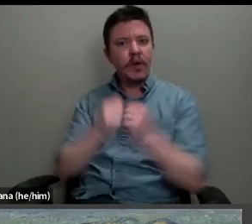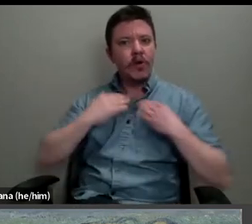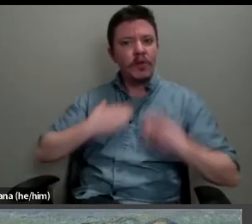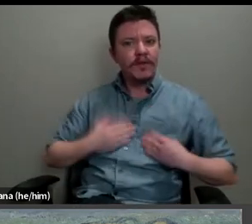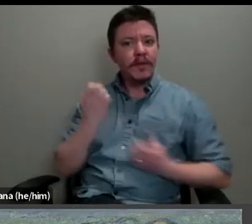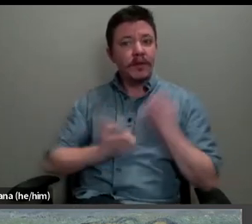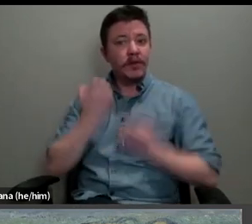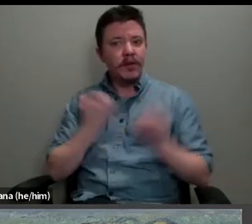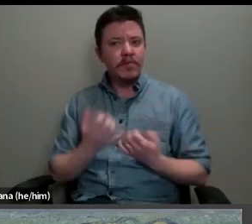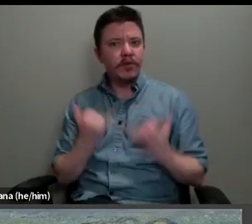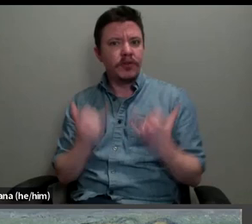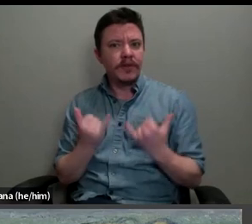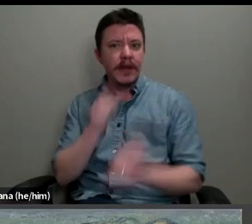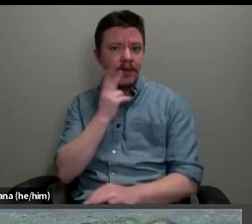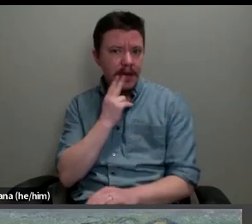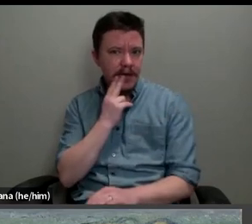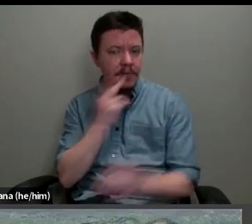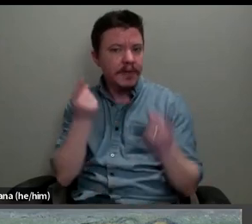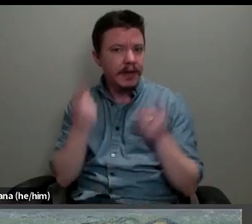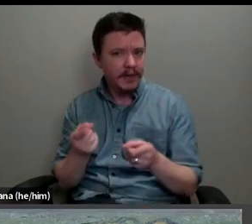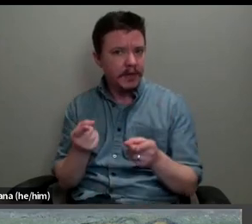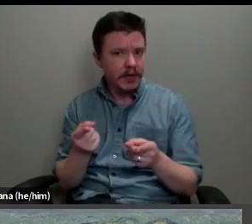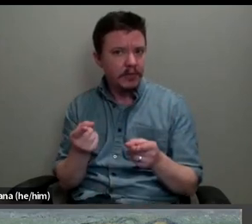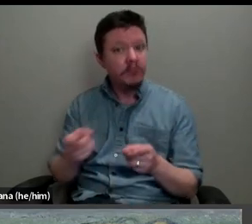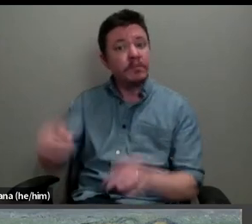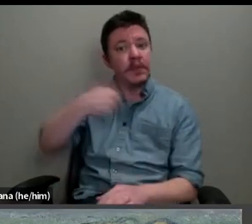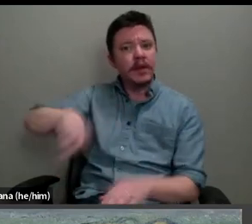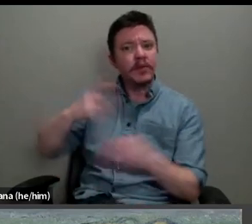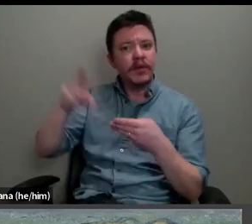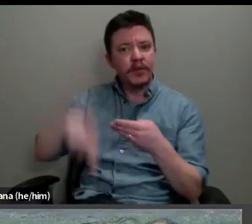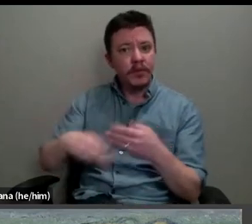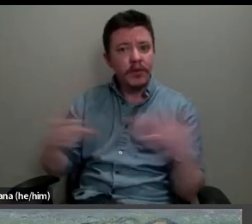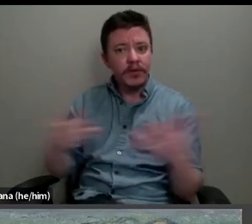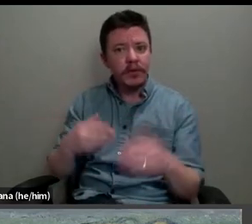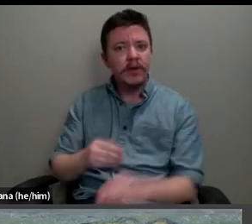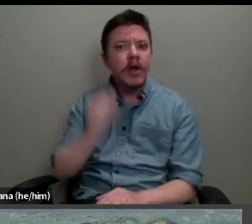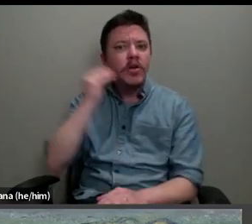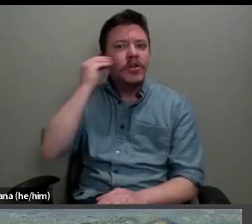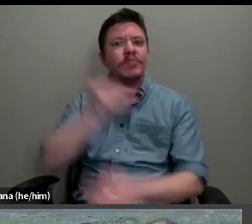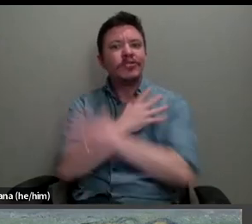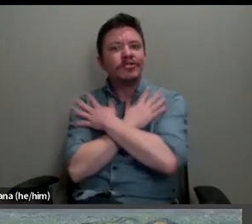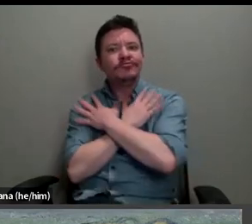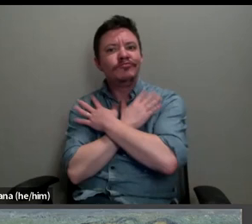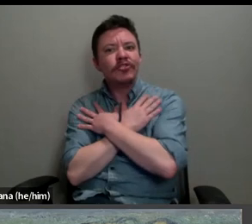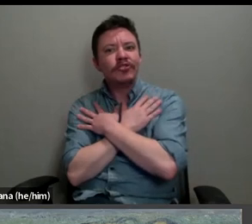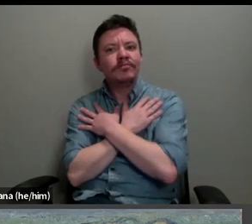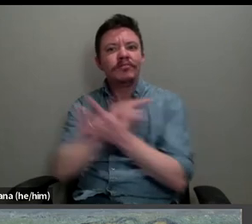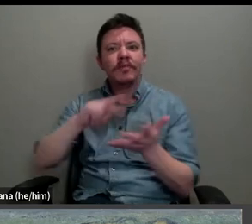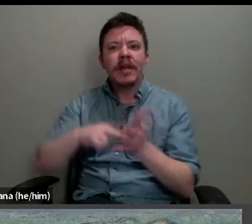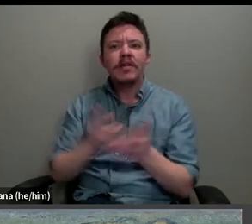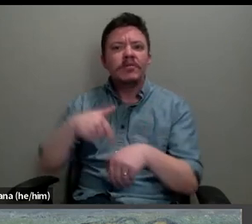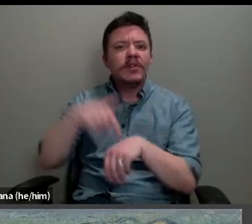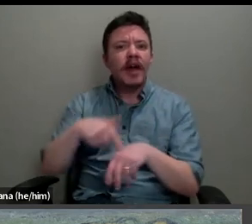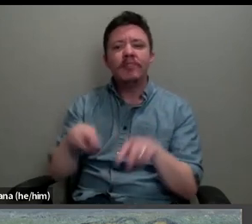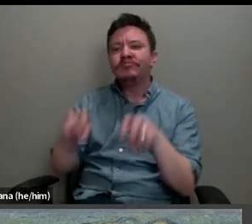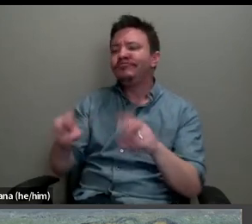states of intimacy that are a result of domestic leisure, of time whiled away chatting